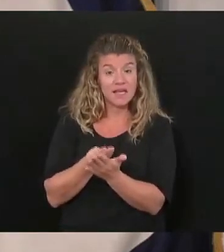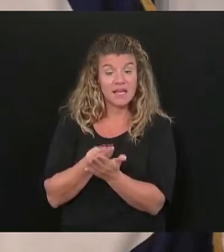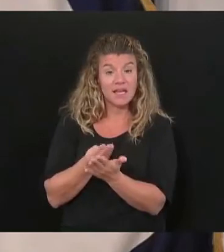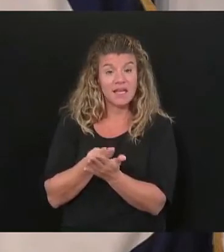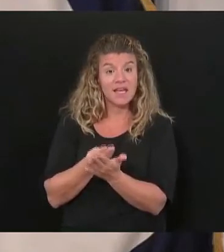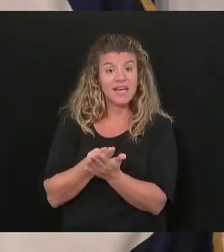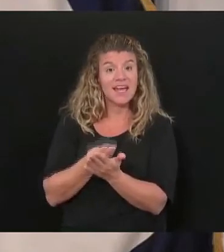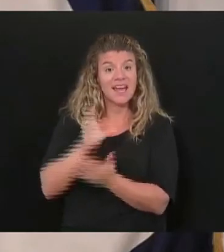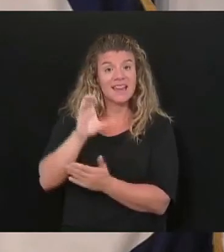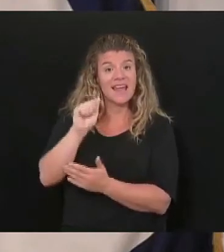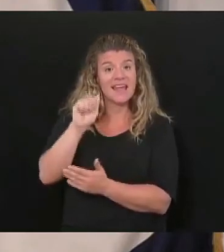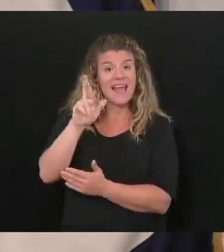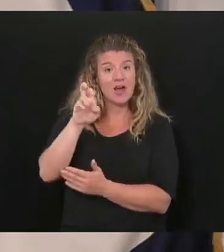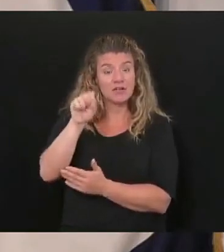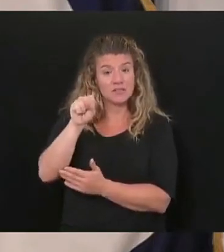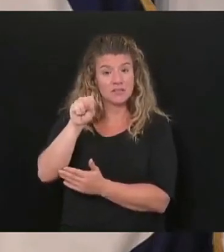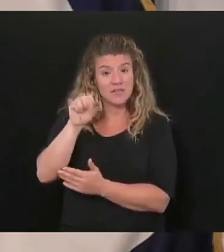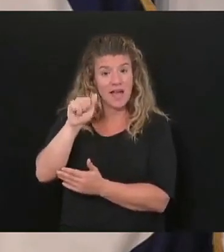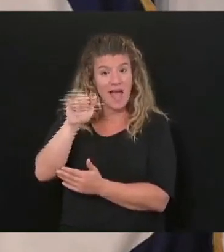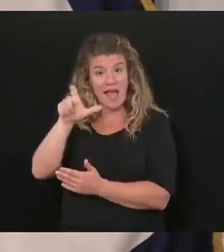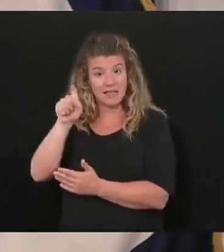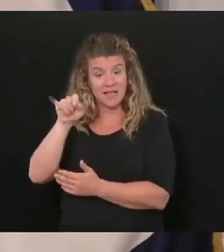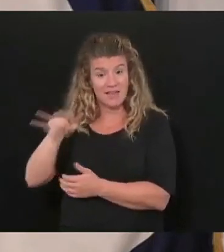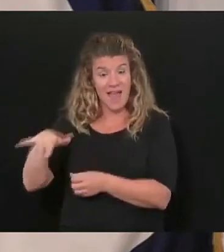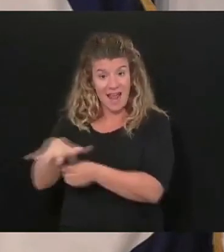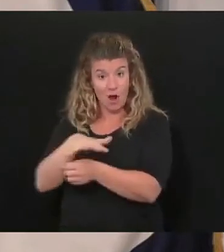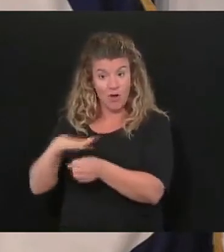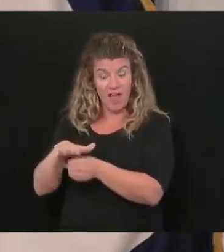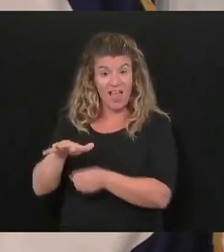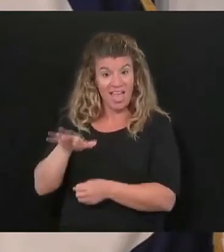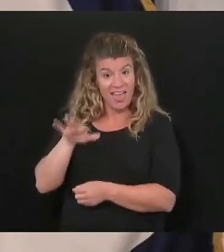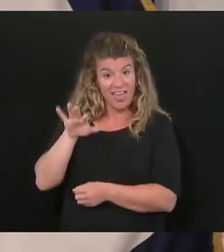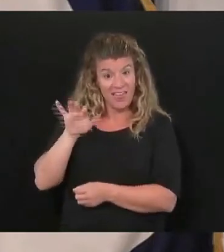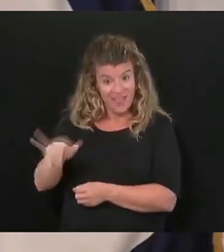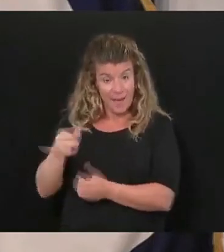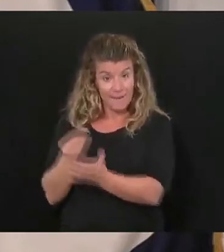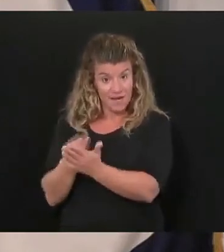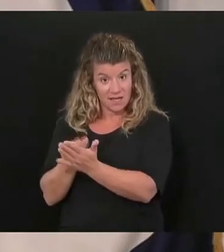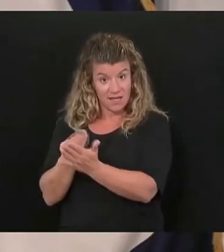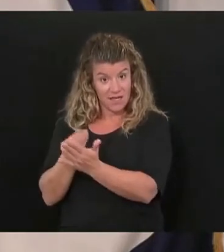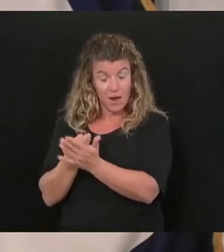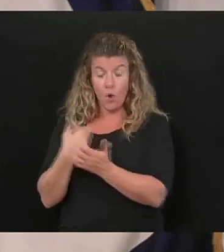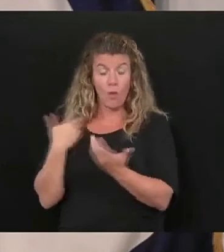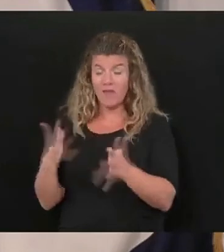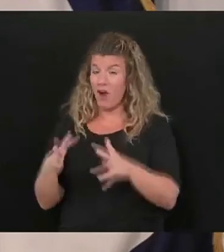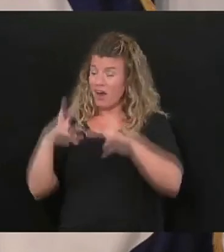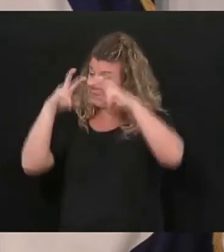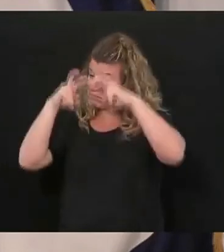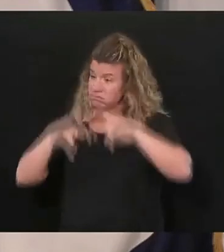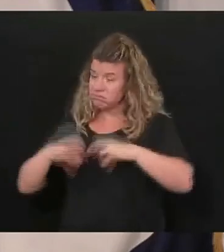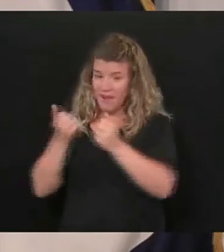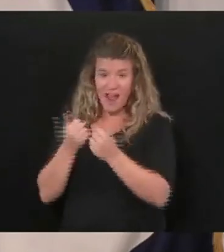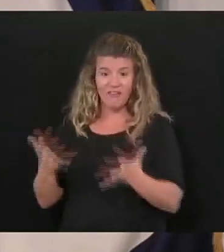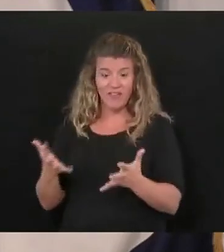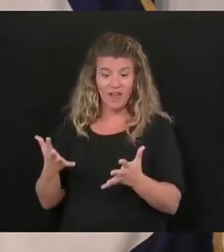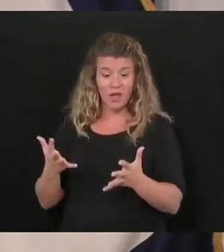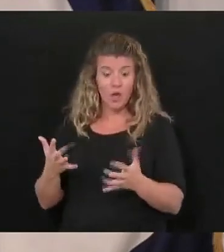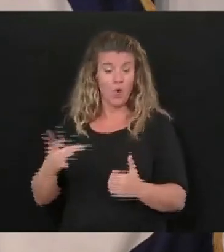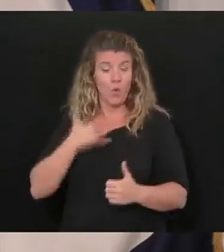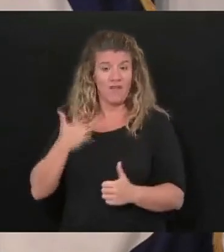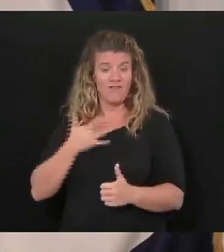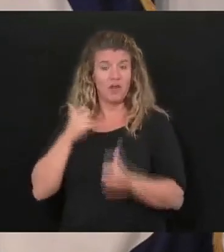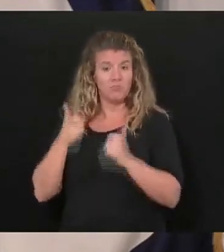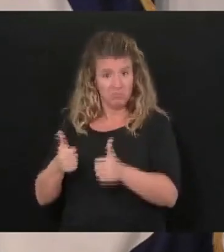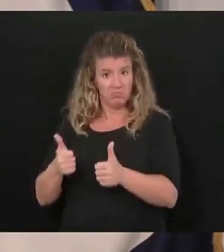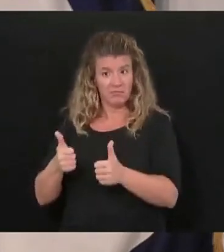CARES area those dollars again we have vetted it and everything else we feel rock solid